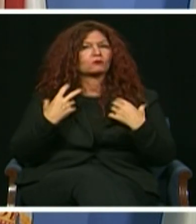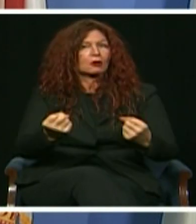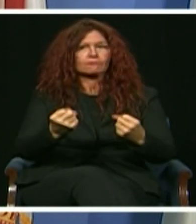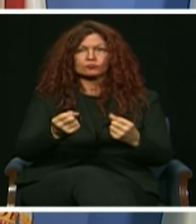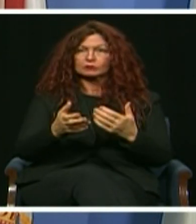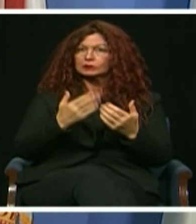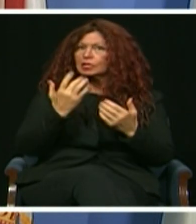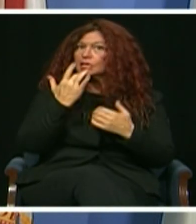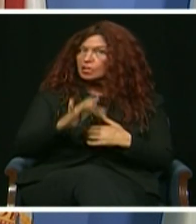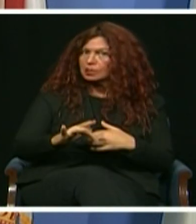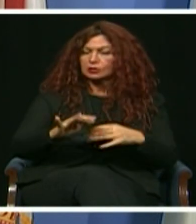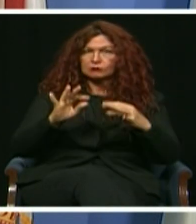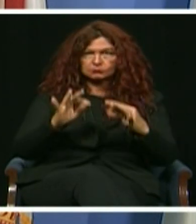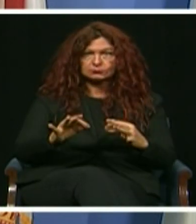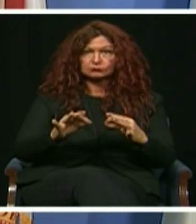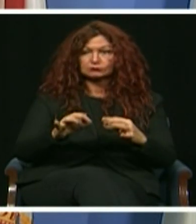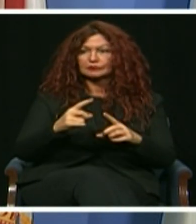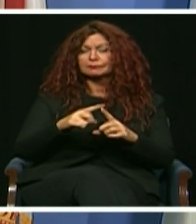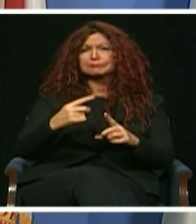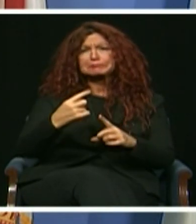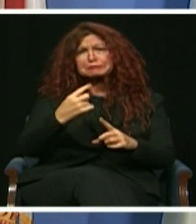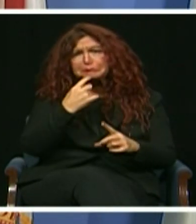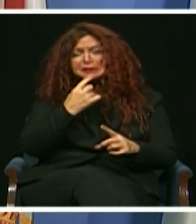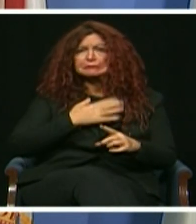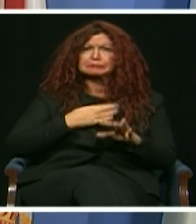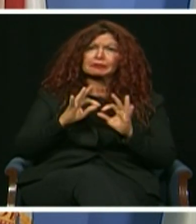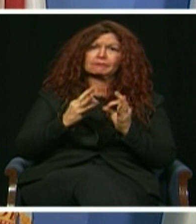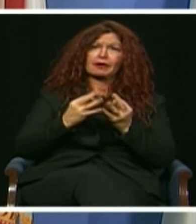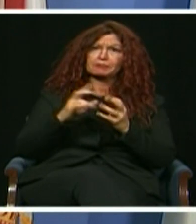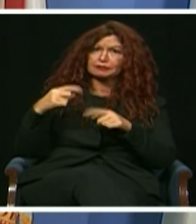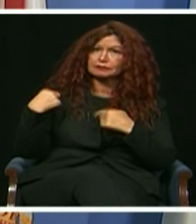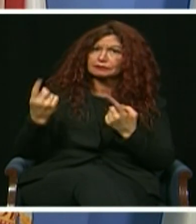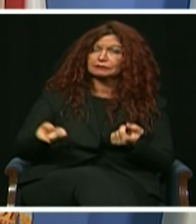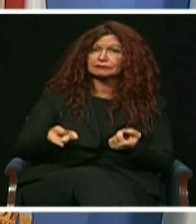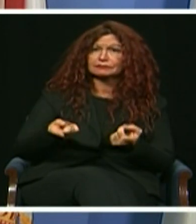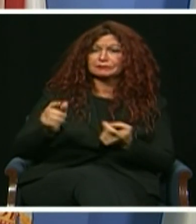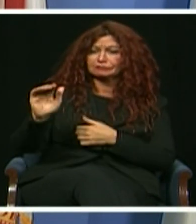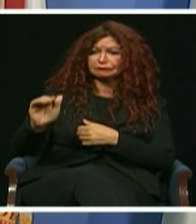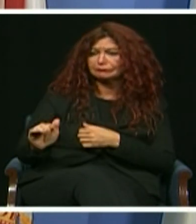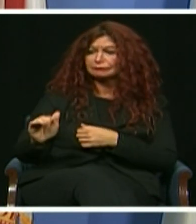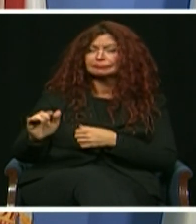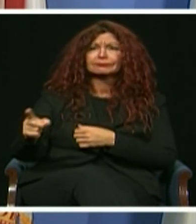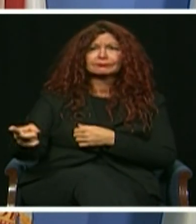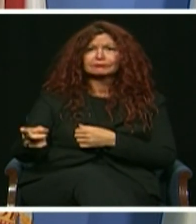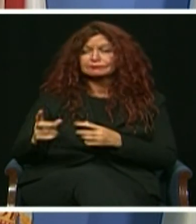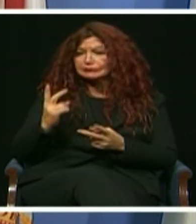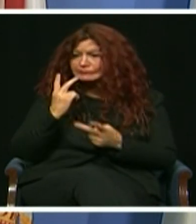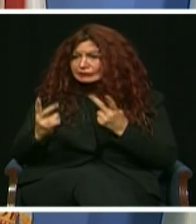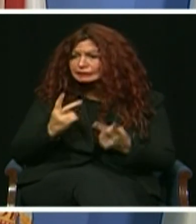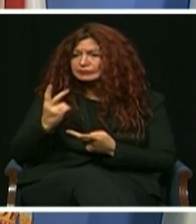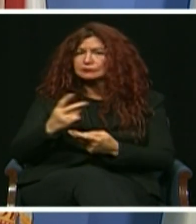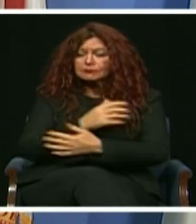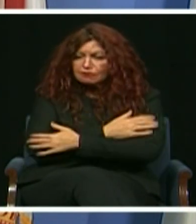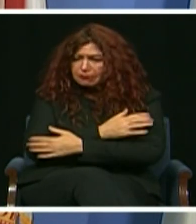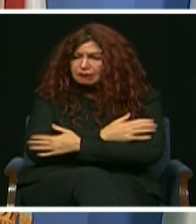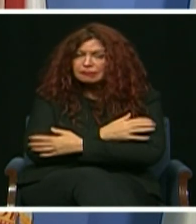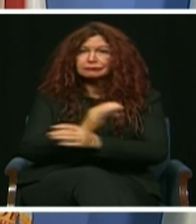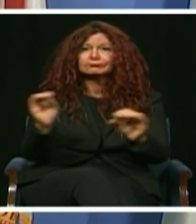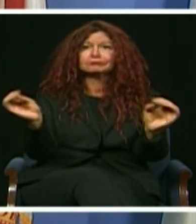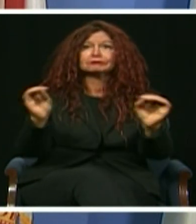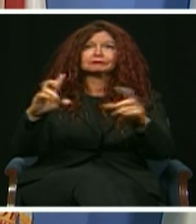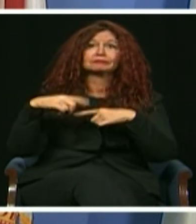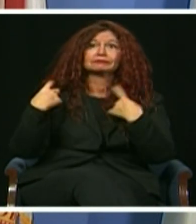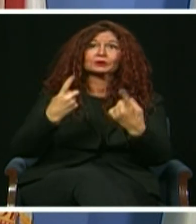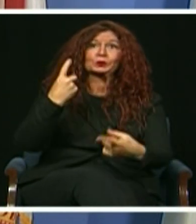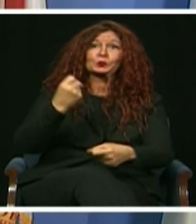year, which has been enormously hard, a struggle I know is shared by so many others. Through this hard time, we have also